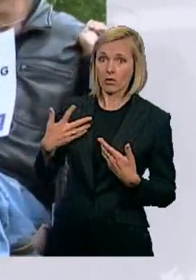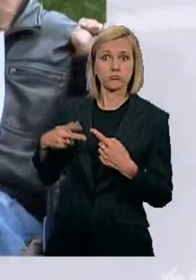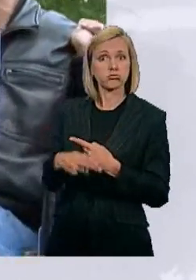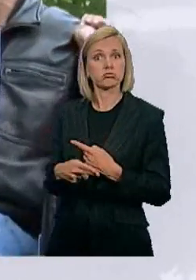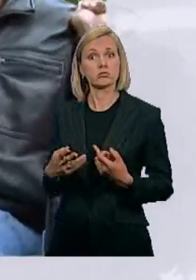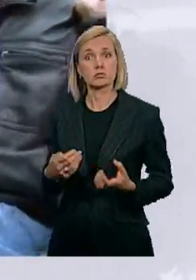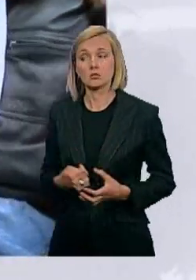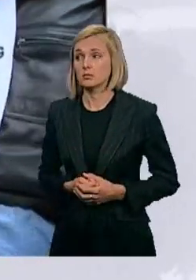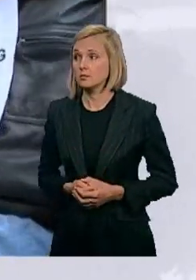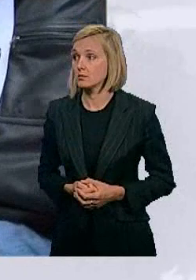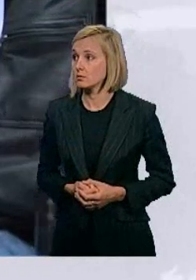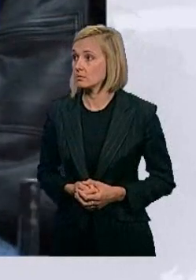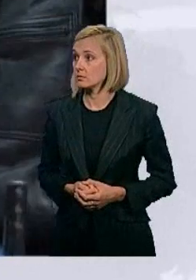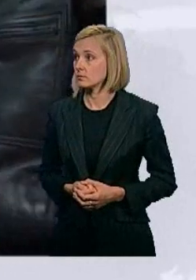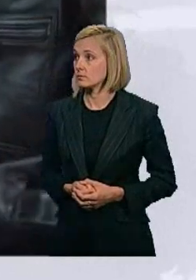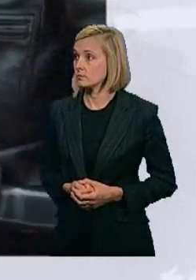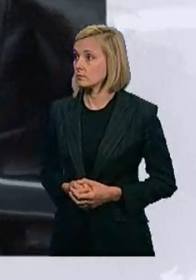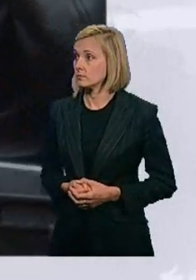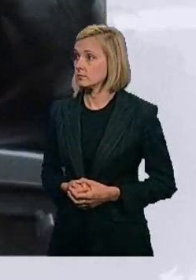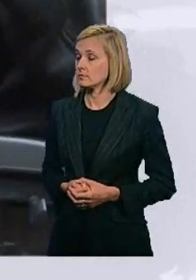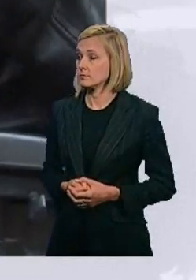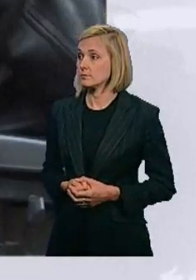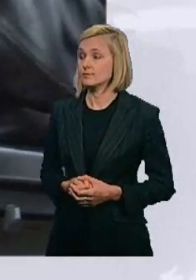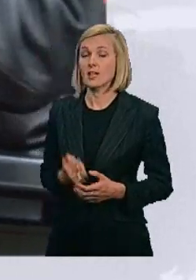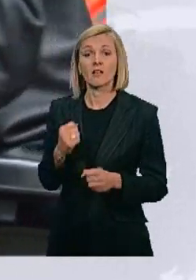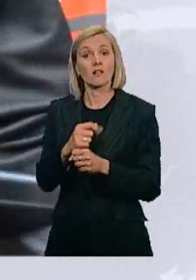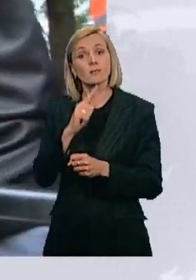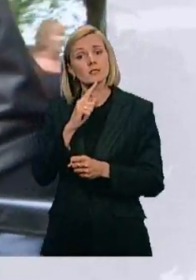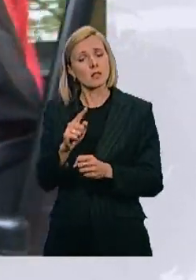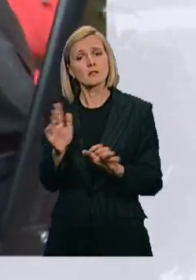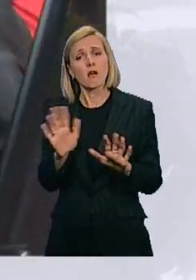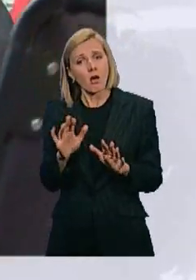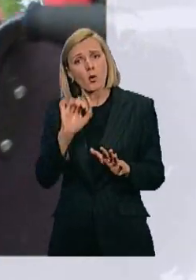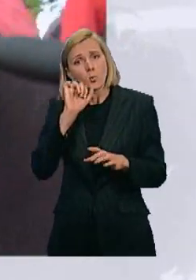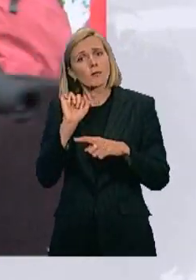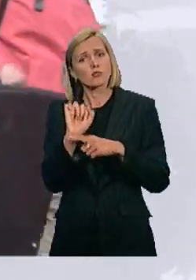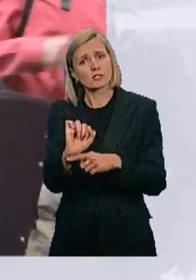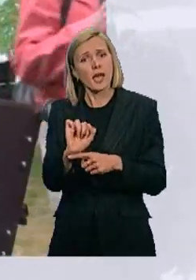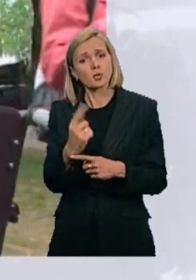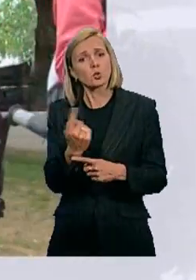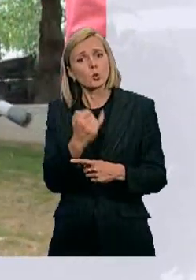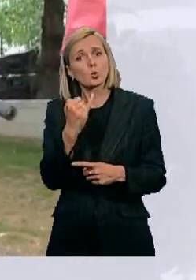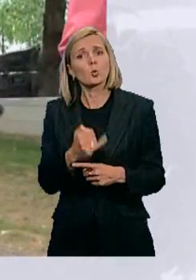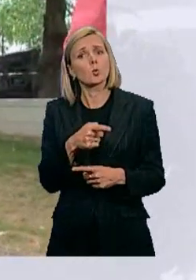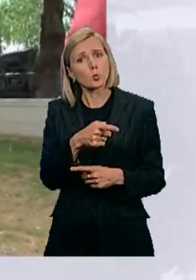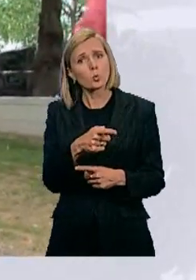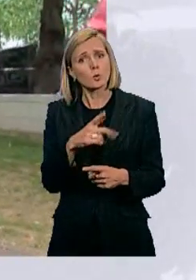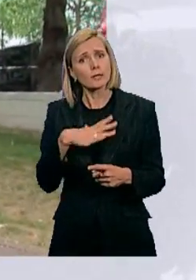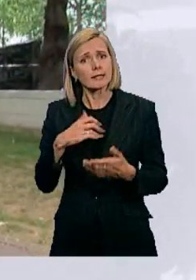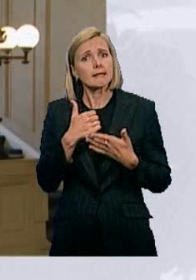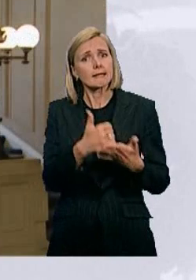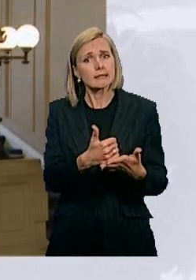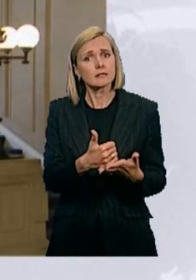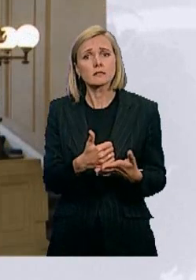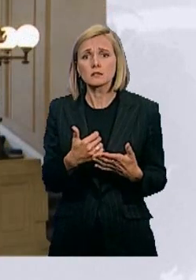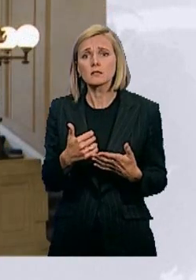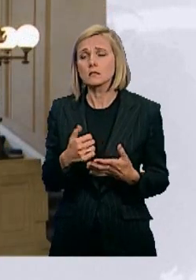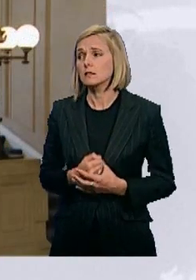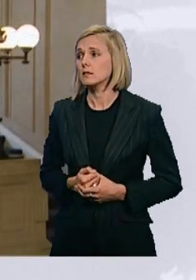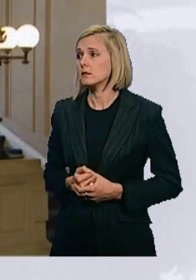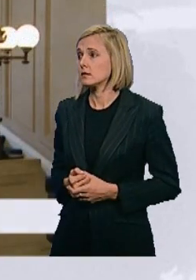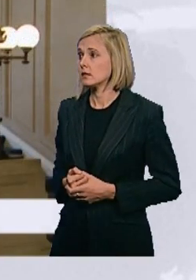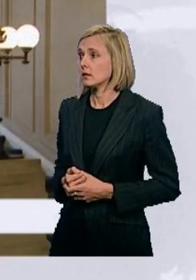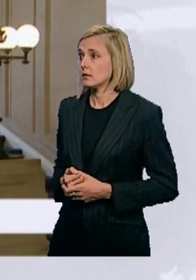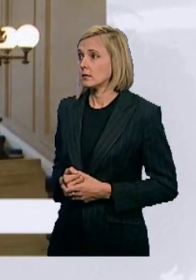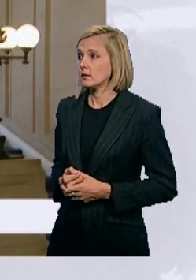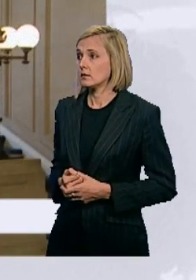government maintains people with real needs will be protected but it says welfare reform in particular is overdue but it